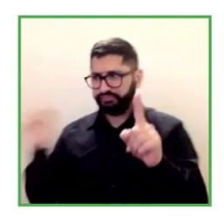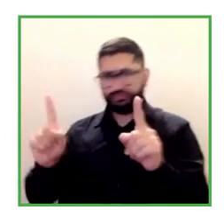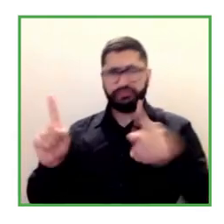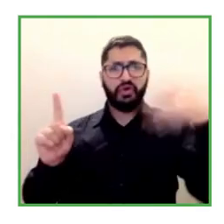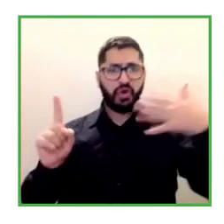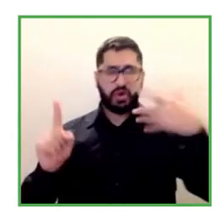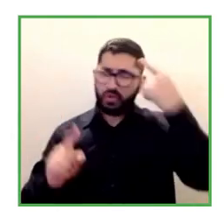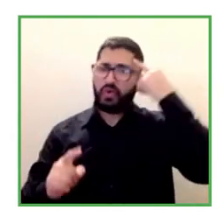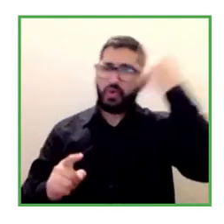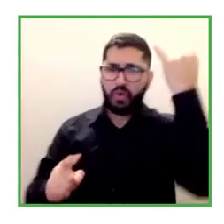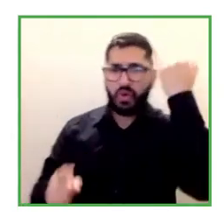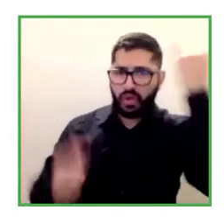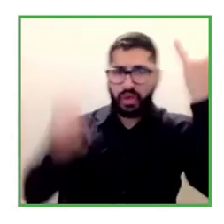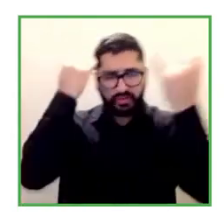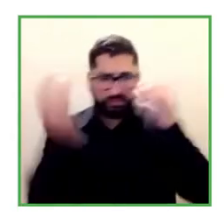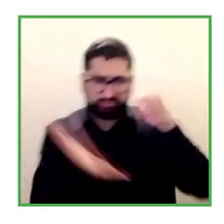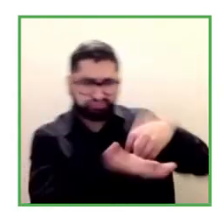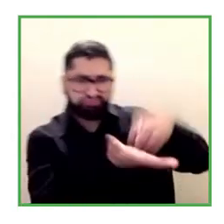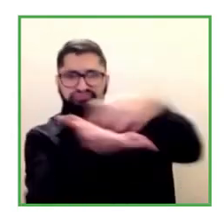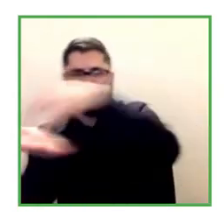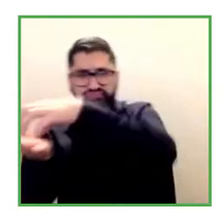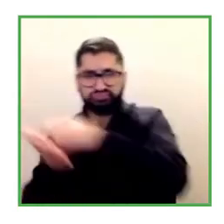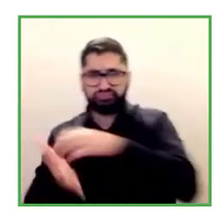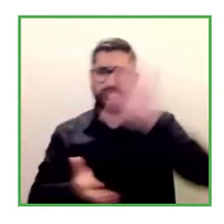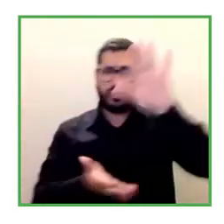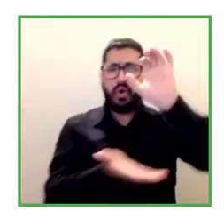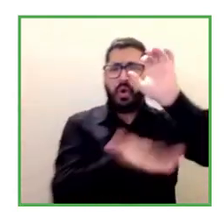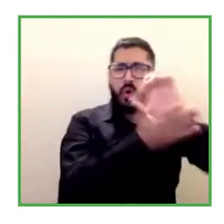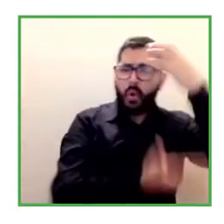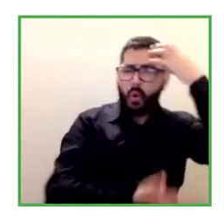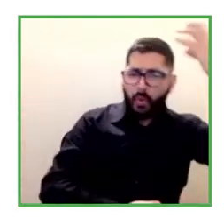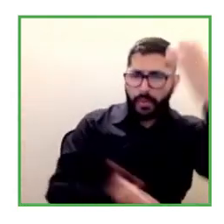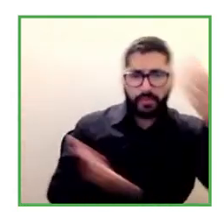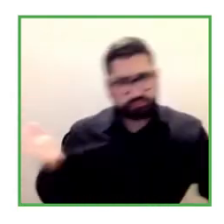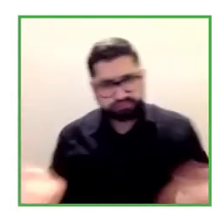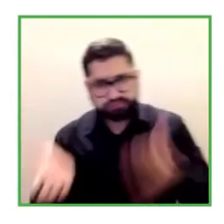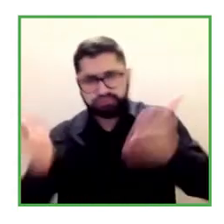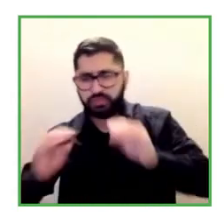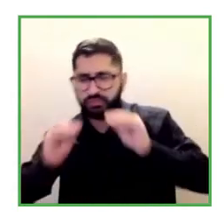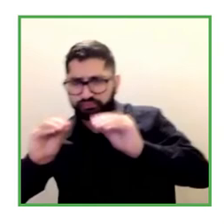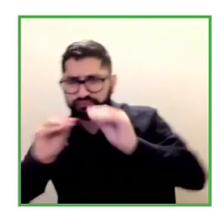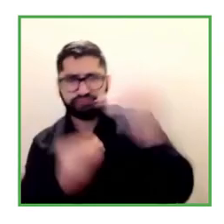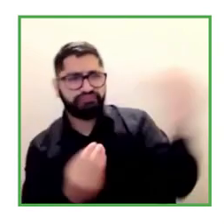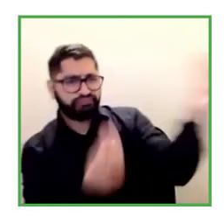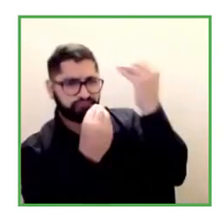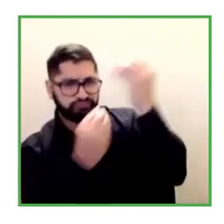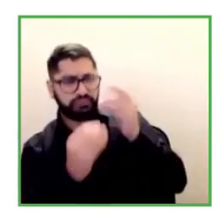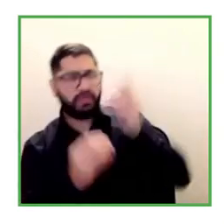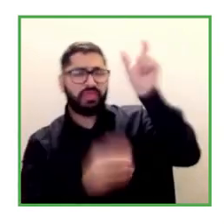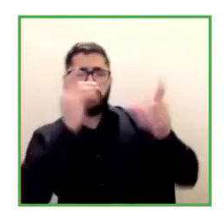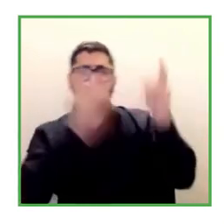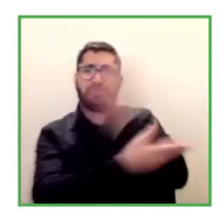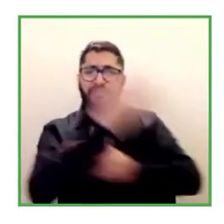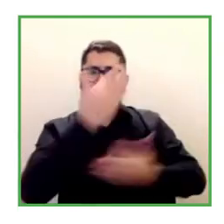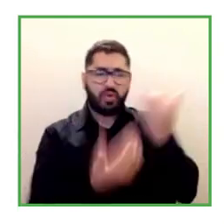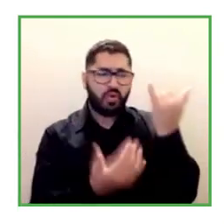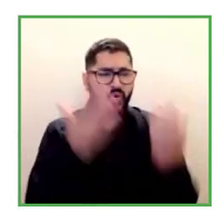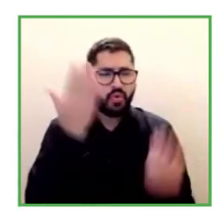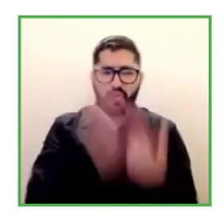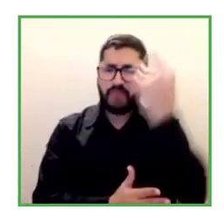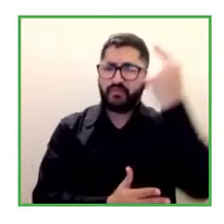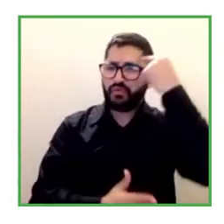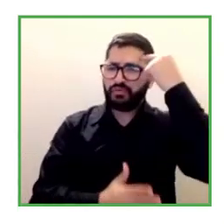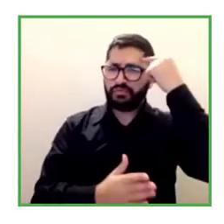states from different governments provide training and adapted training for disabled people when